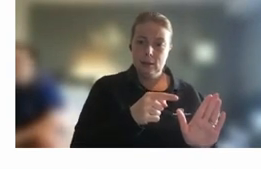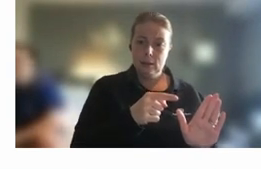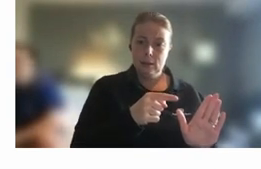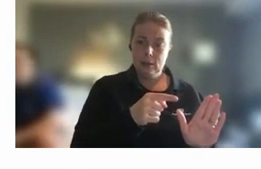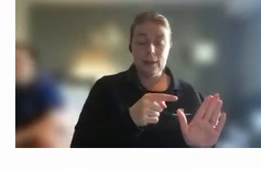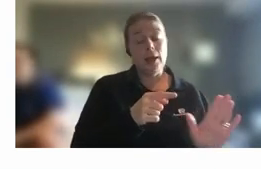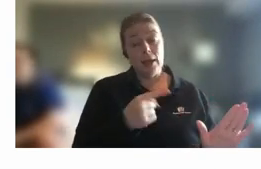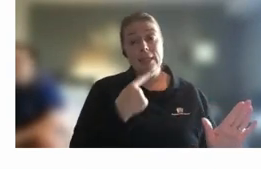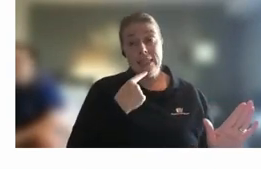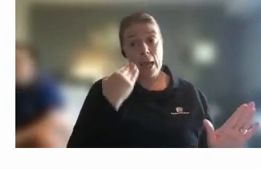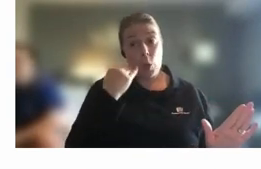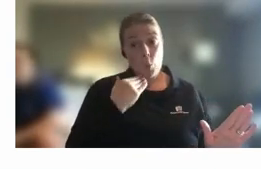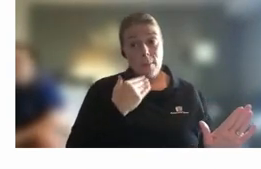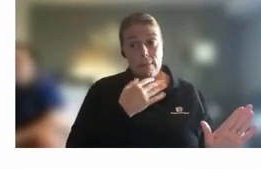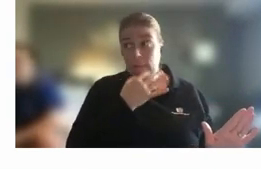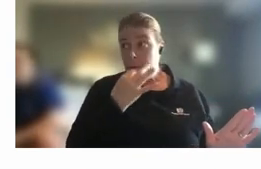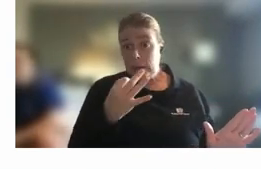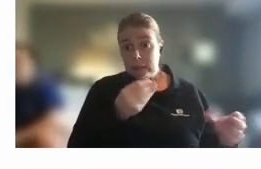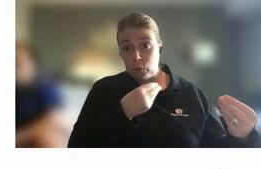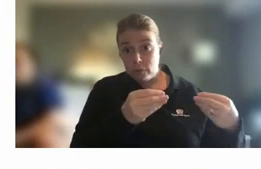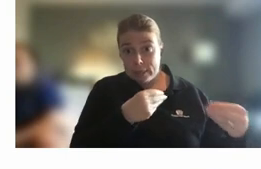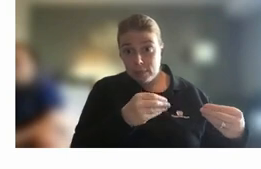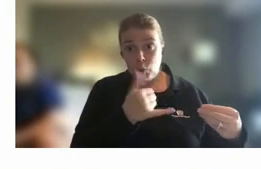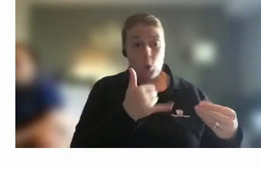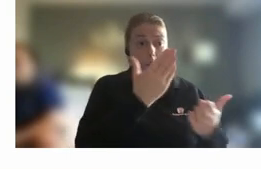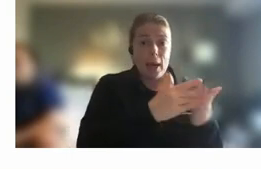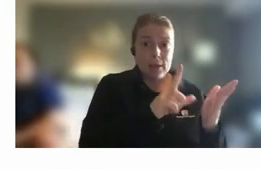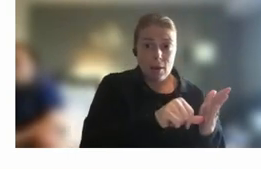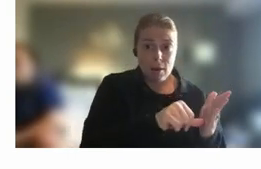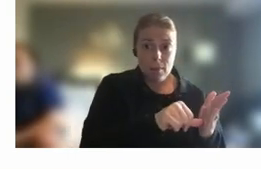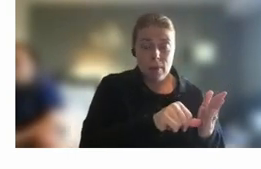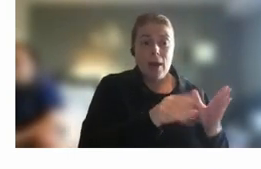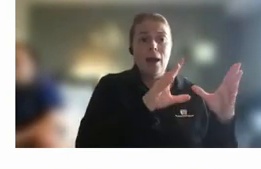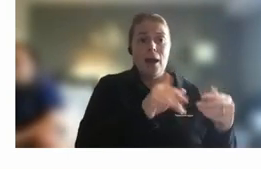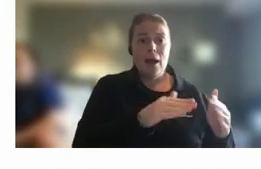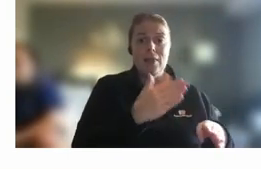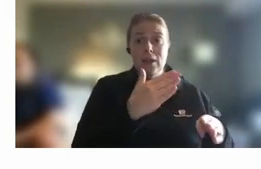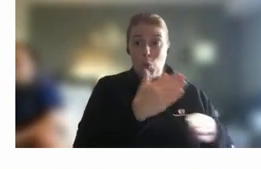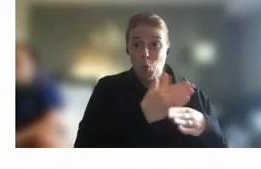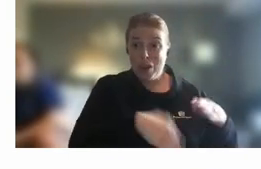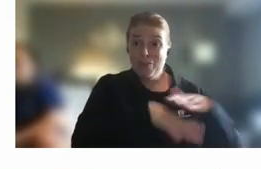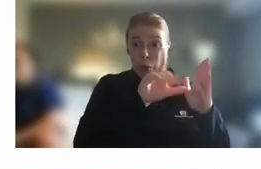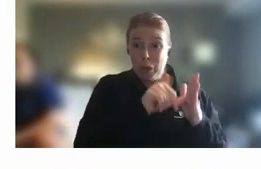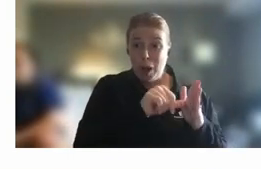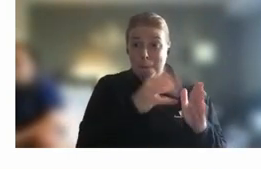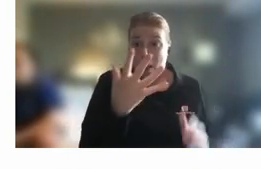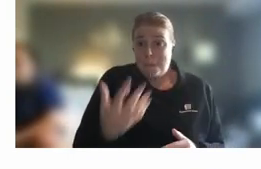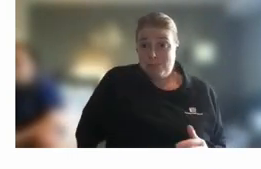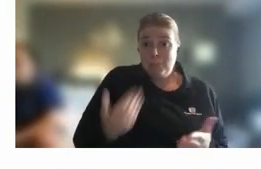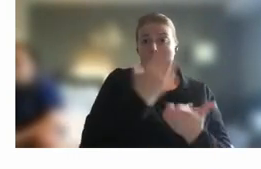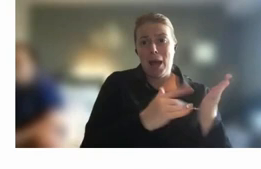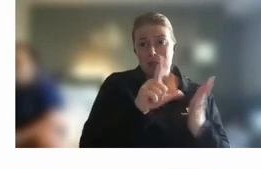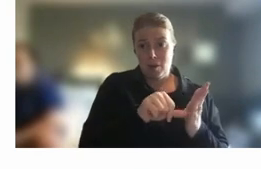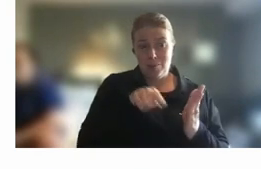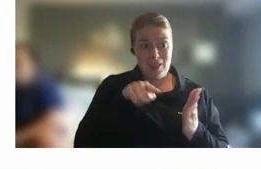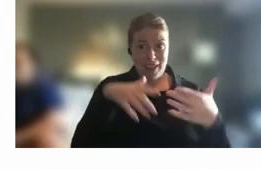i would say uh it has happened that they've gone part-time and ended up working full-time and getting paid part-time that is not success it is not